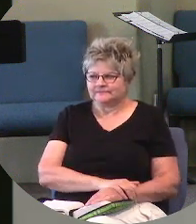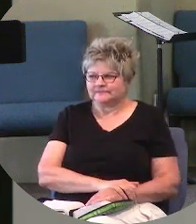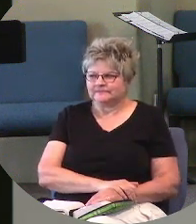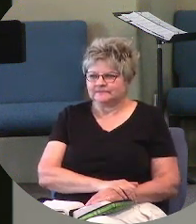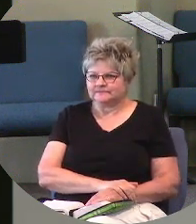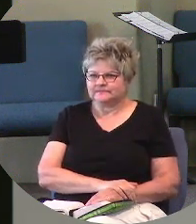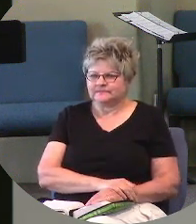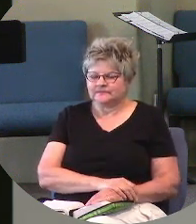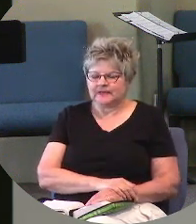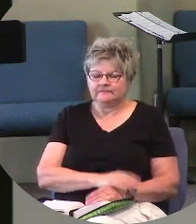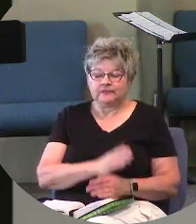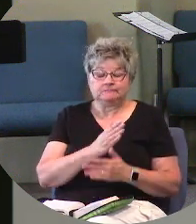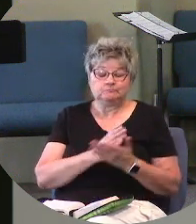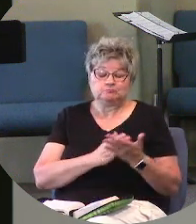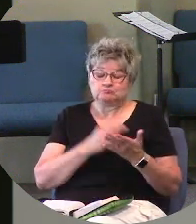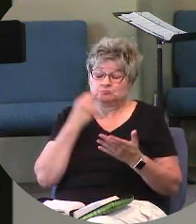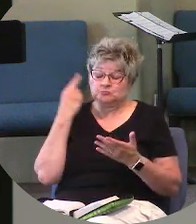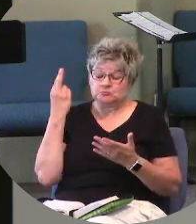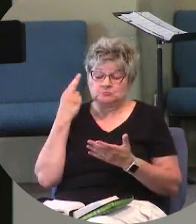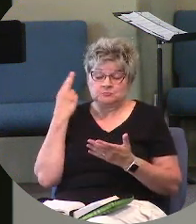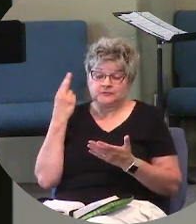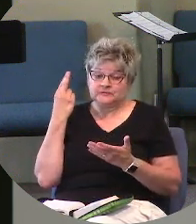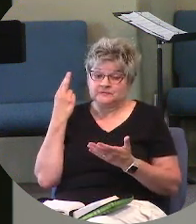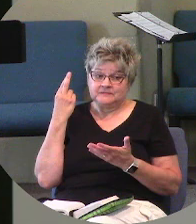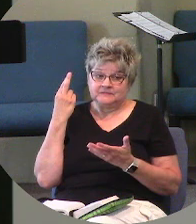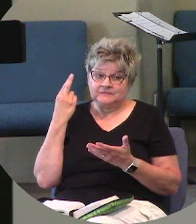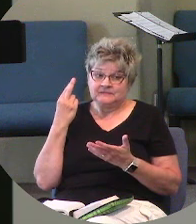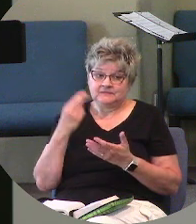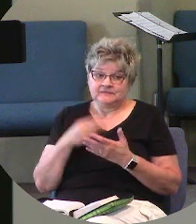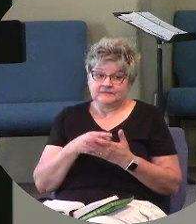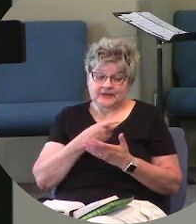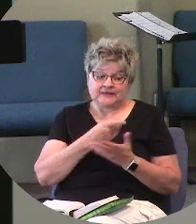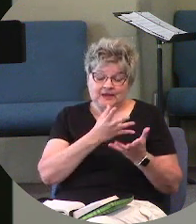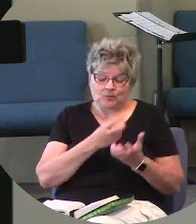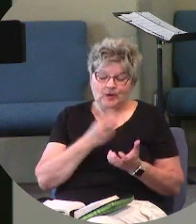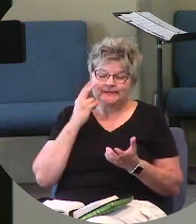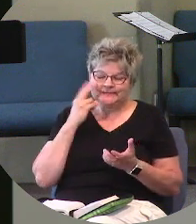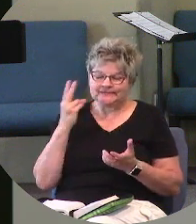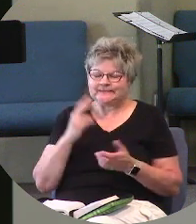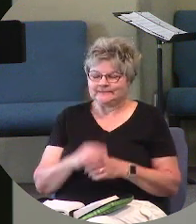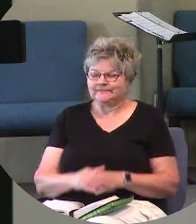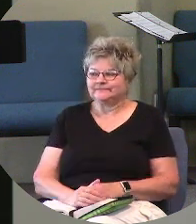And for some reason they wanted to go see